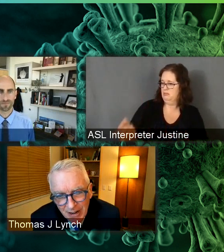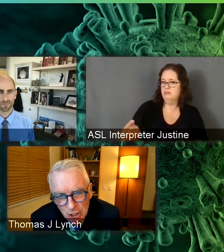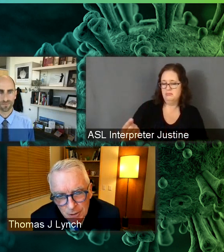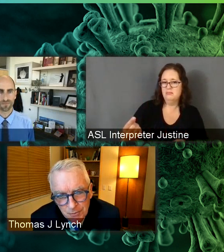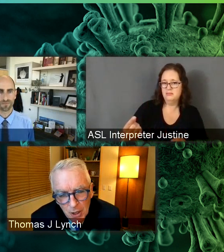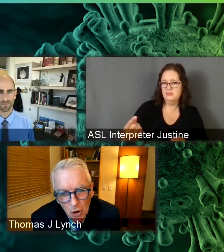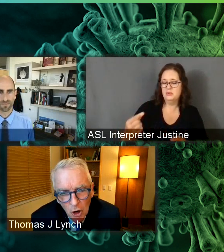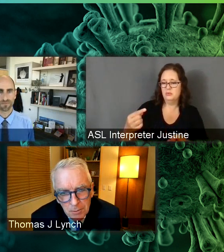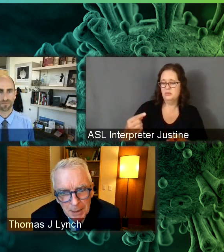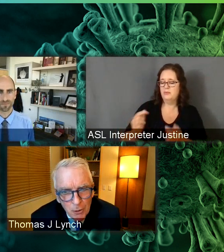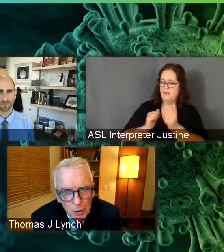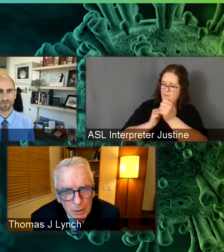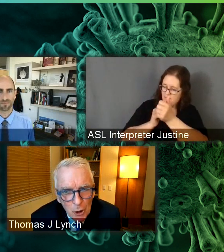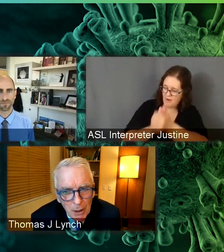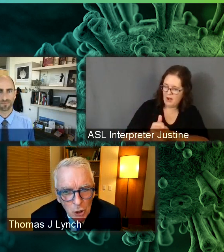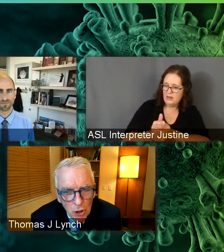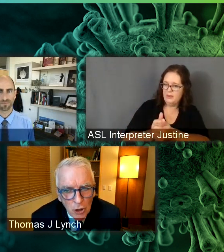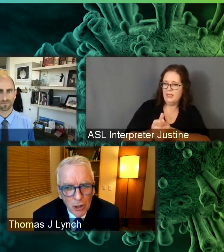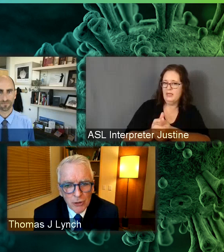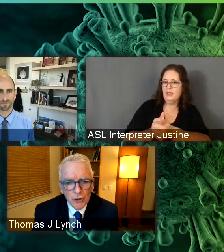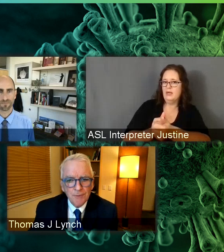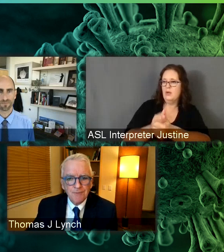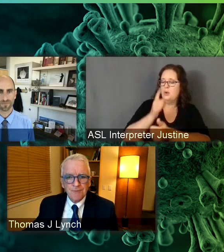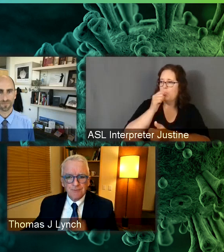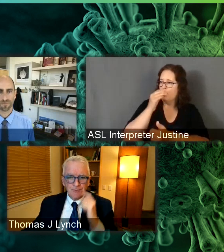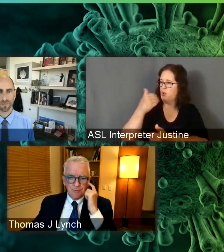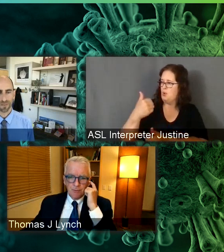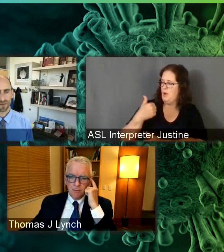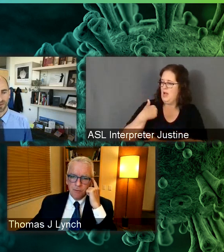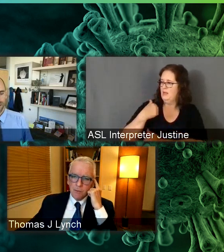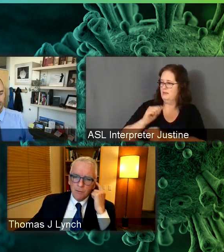infection on people? What do we know about long haulers?